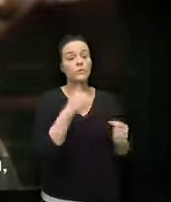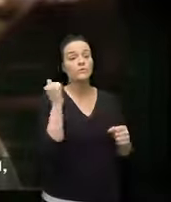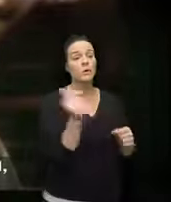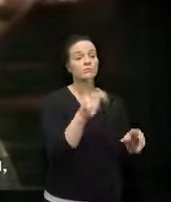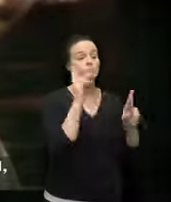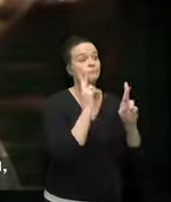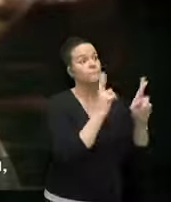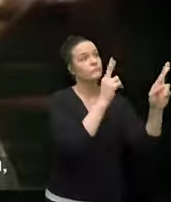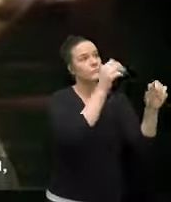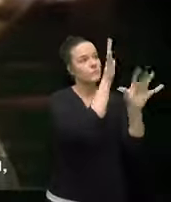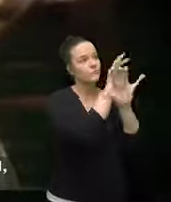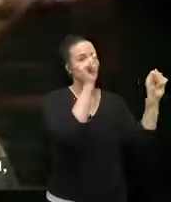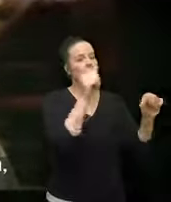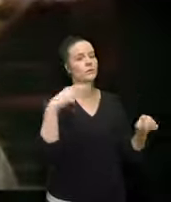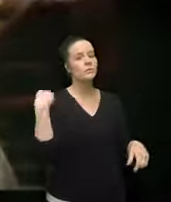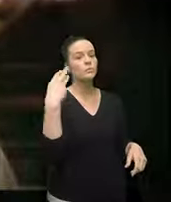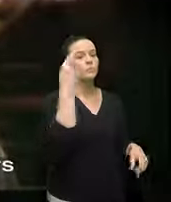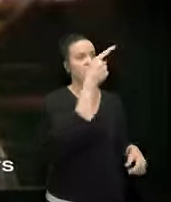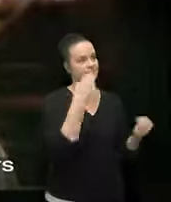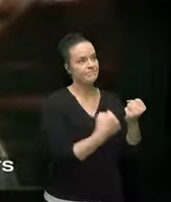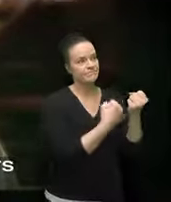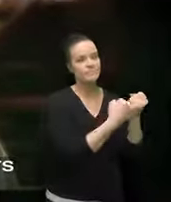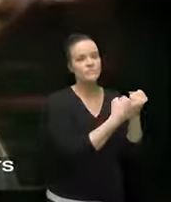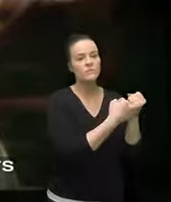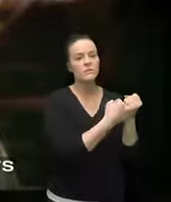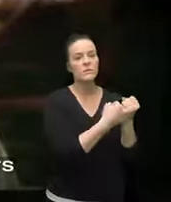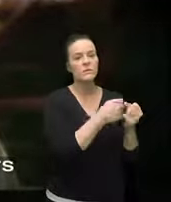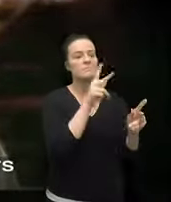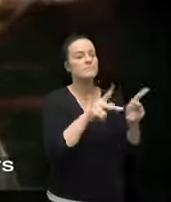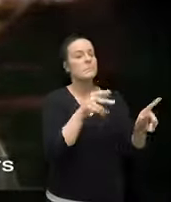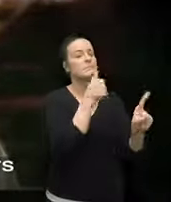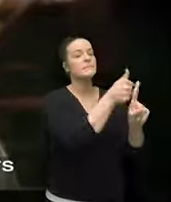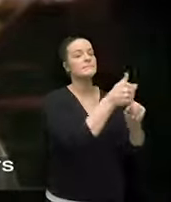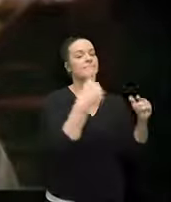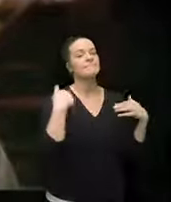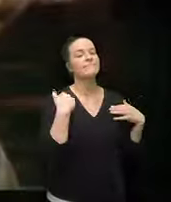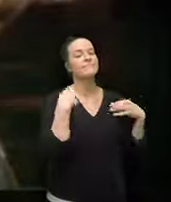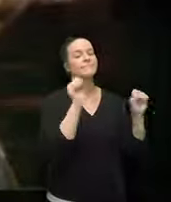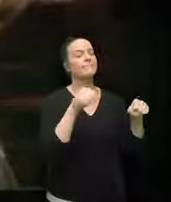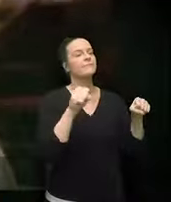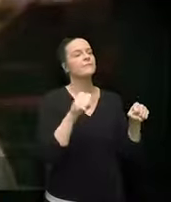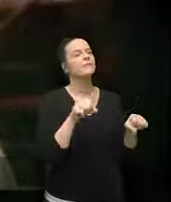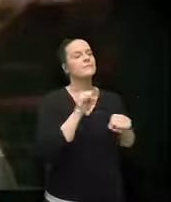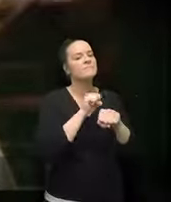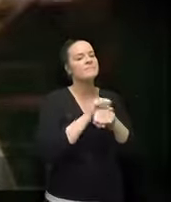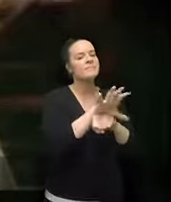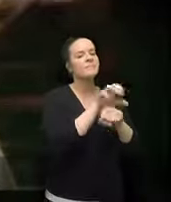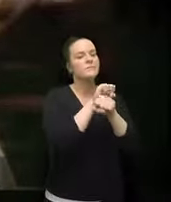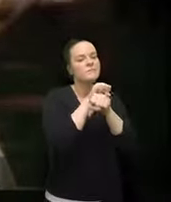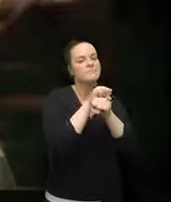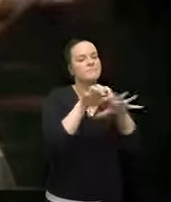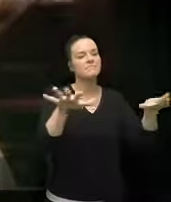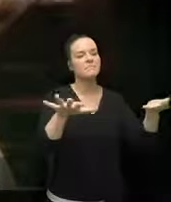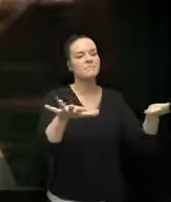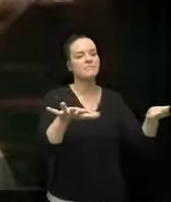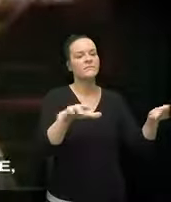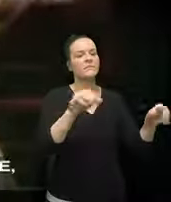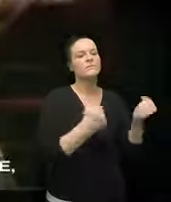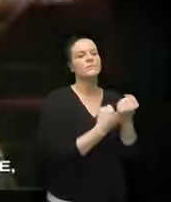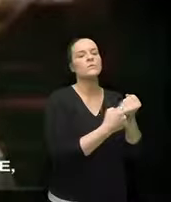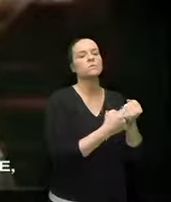everyone loves Washington and he supports it all the commercial interests are on our side they want a government which can regulate trade